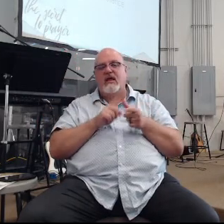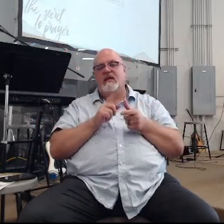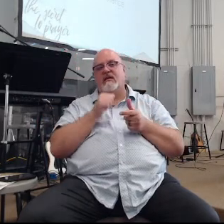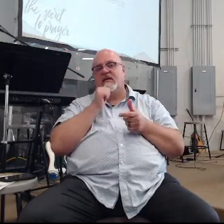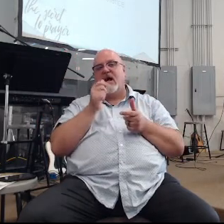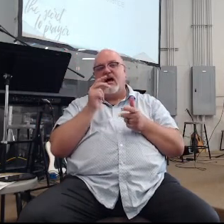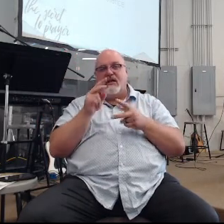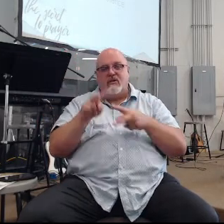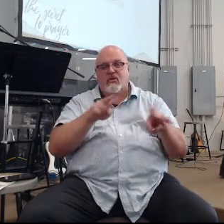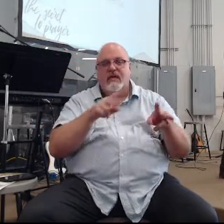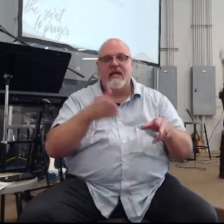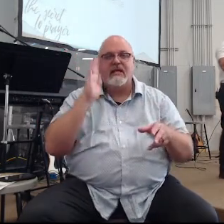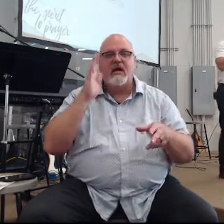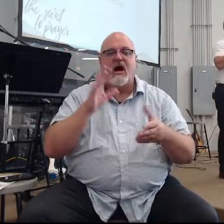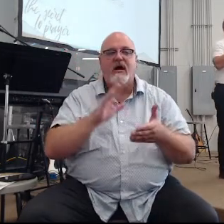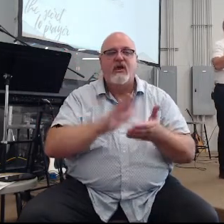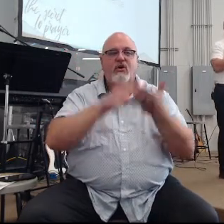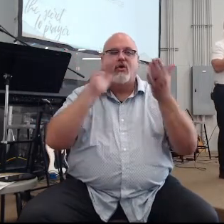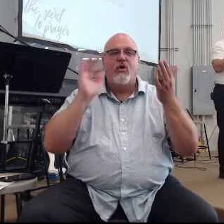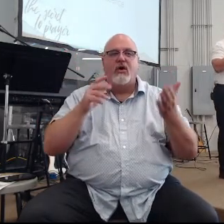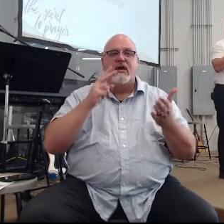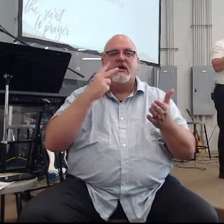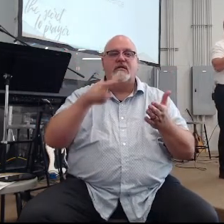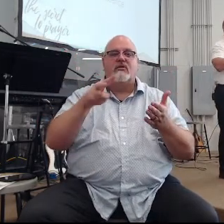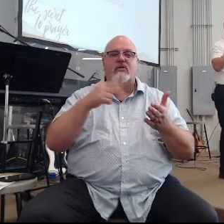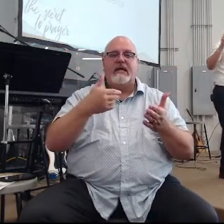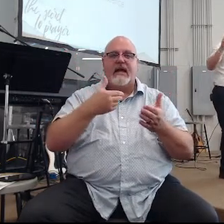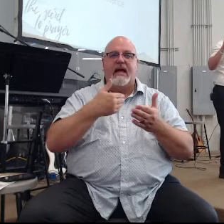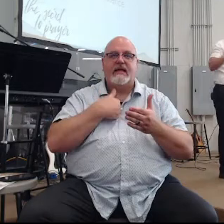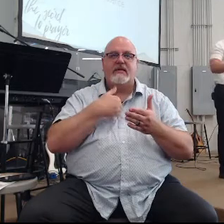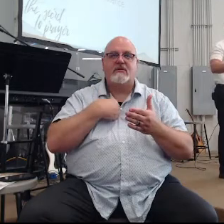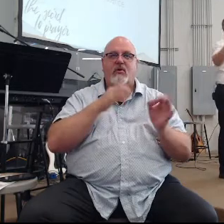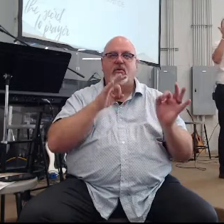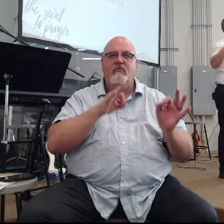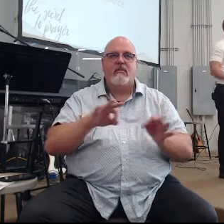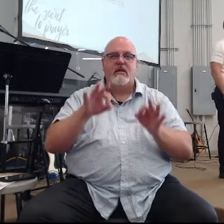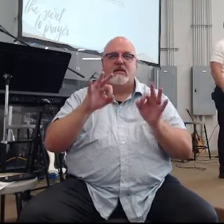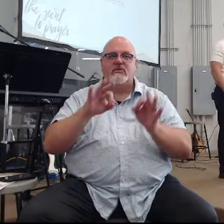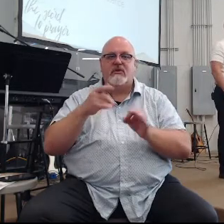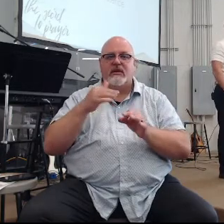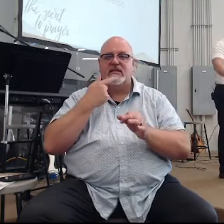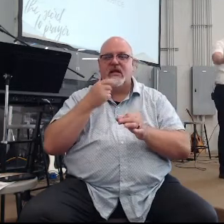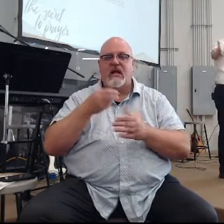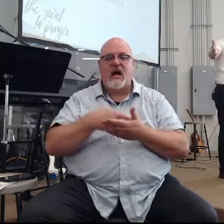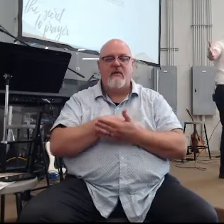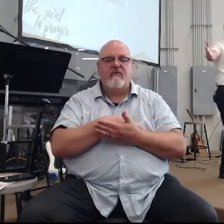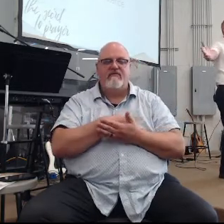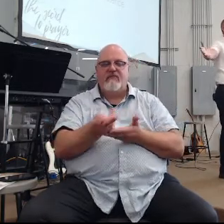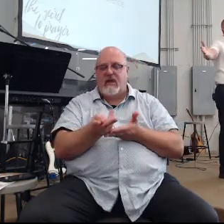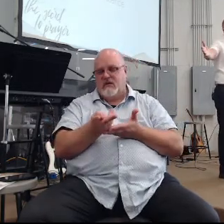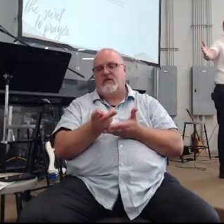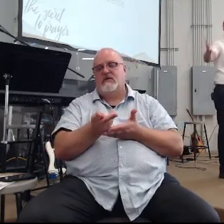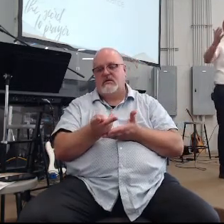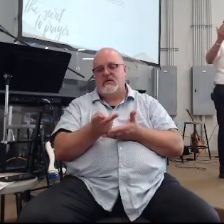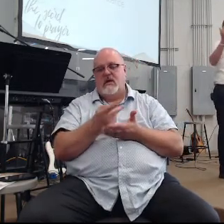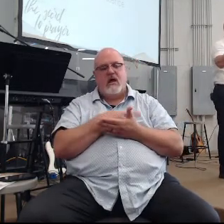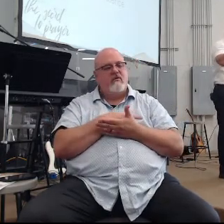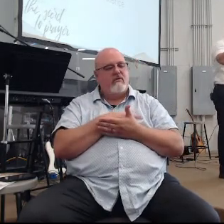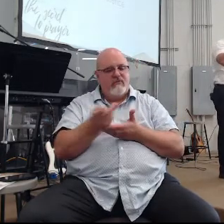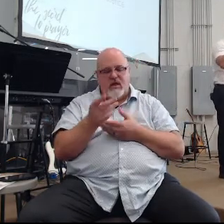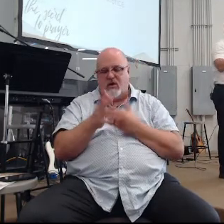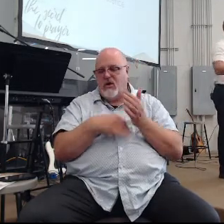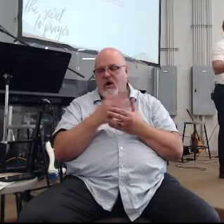at bringing God glory he's looking at his own ministry and going I'm a failure these people that were all on fire for the Lord